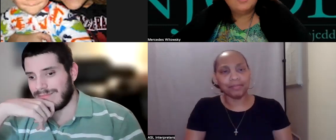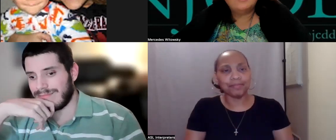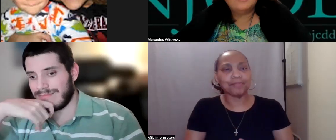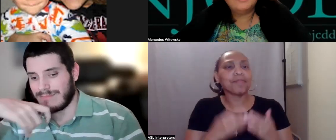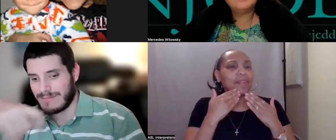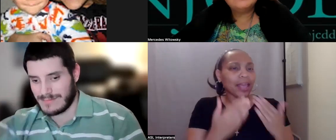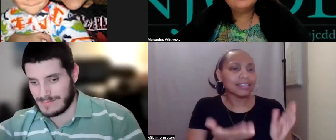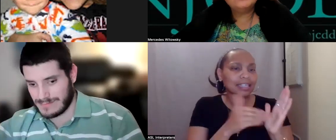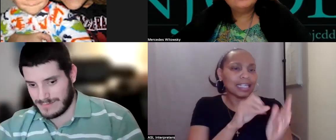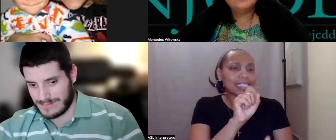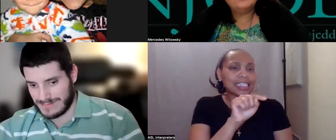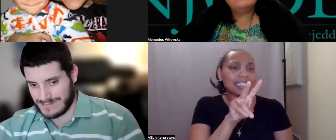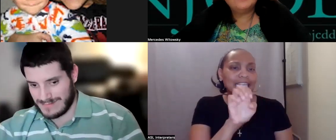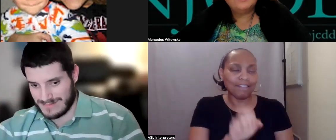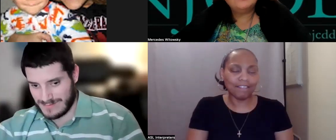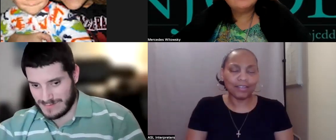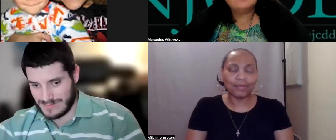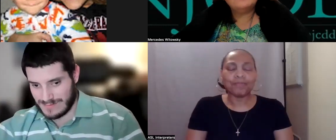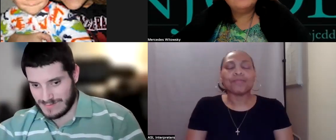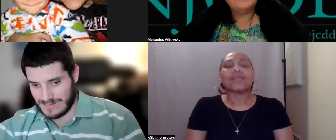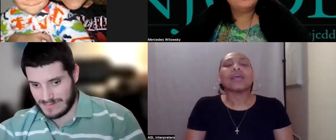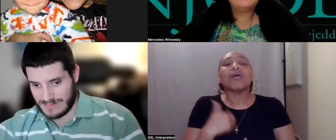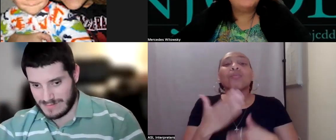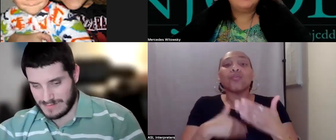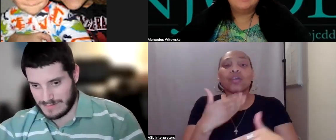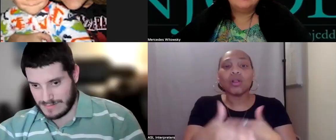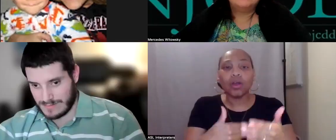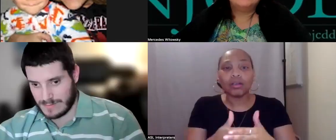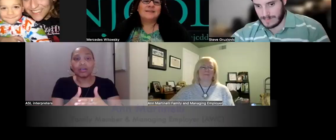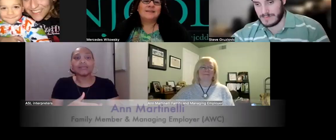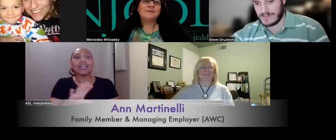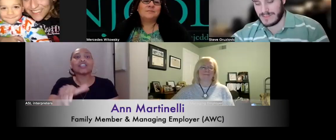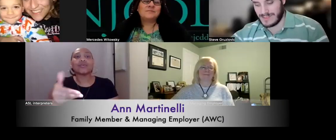along, I'd like to invite Anne Martinelli.